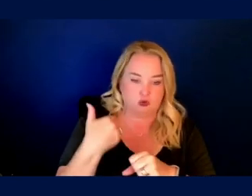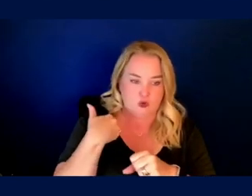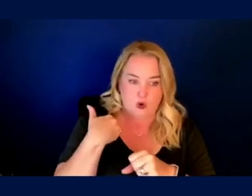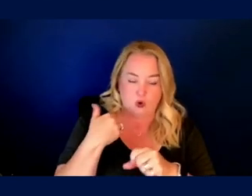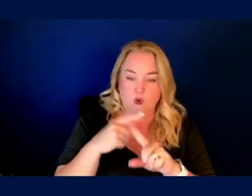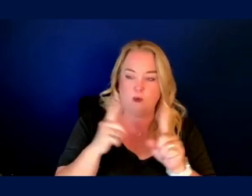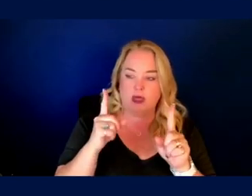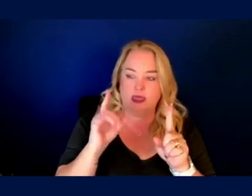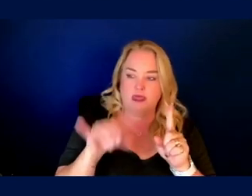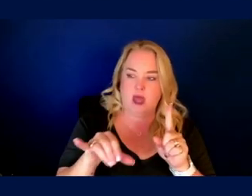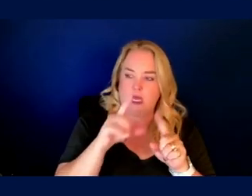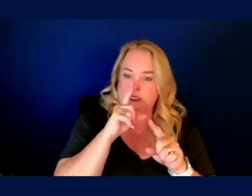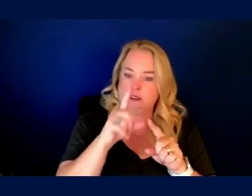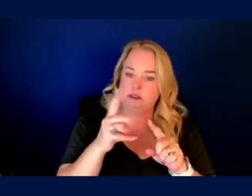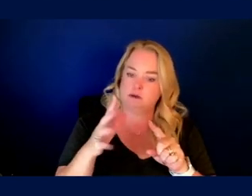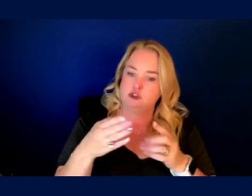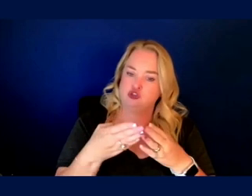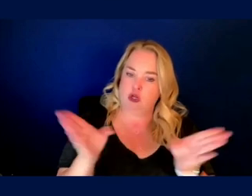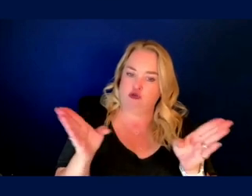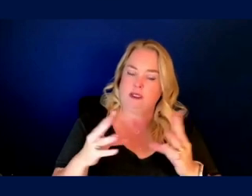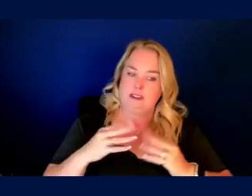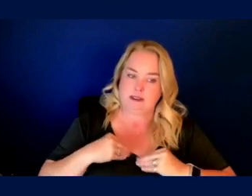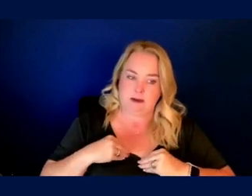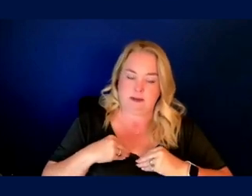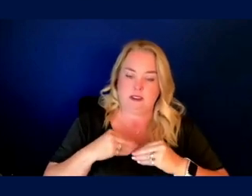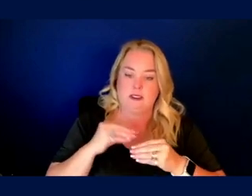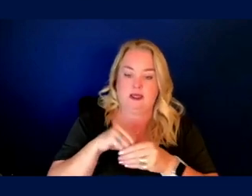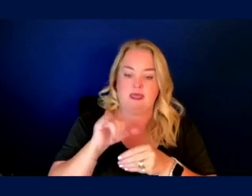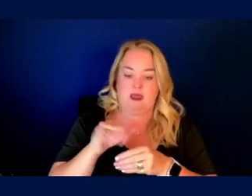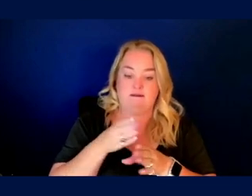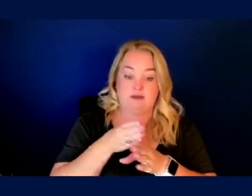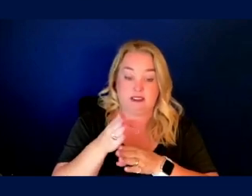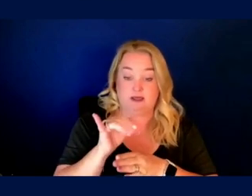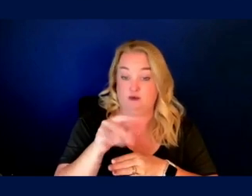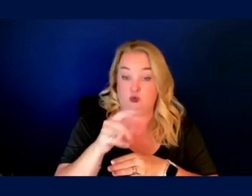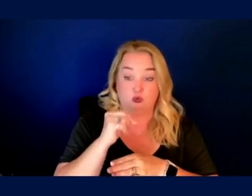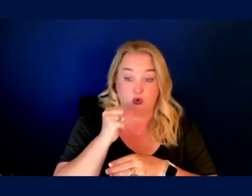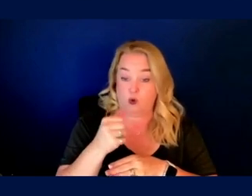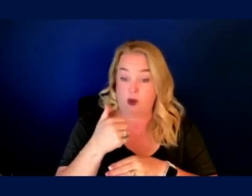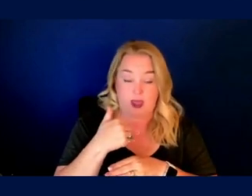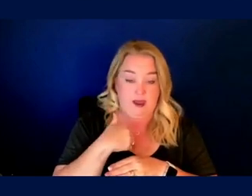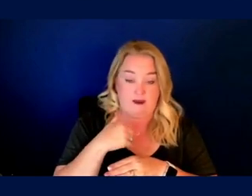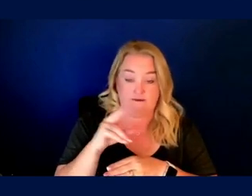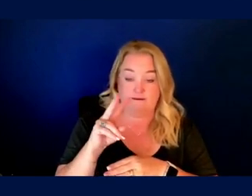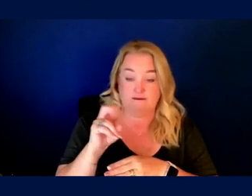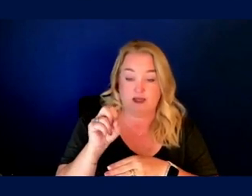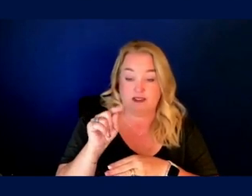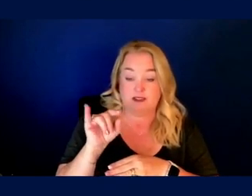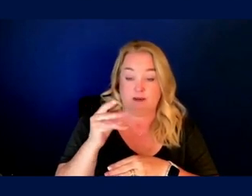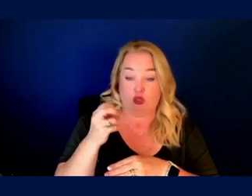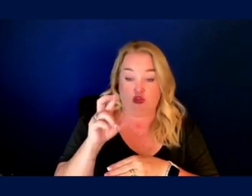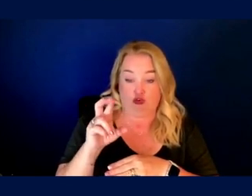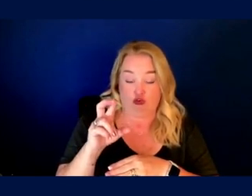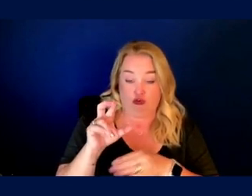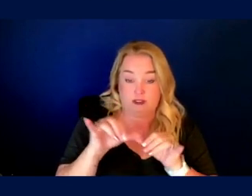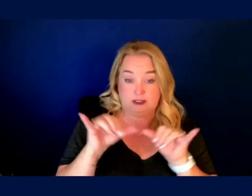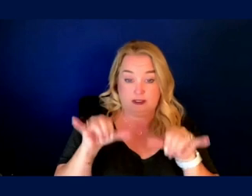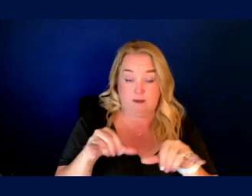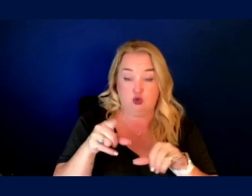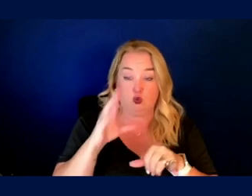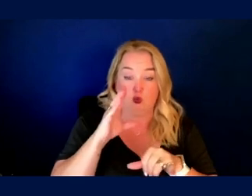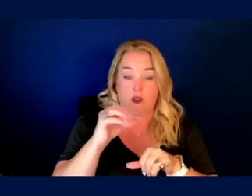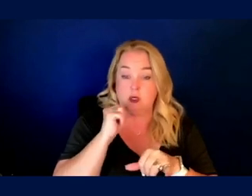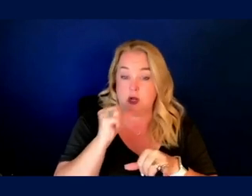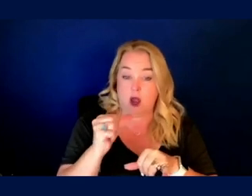it's, it's generally accepted in this field that if you do not have an intact vestibular system, you will not experience